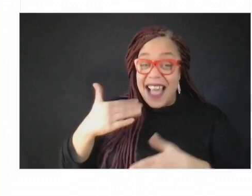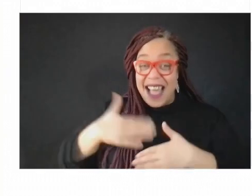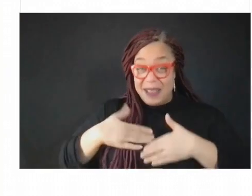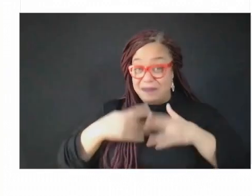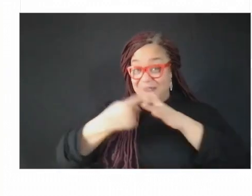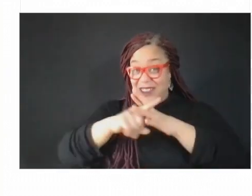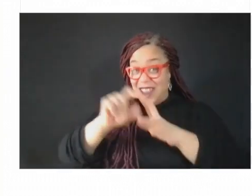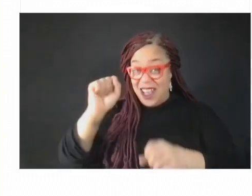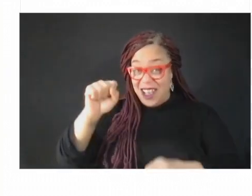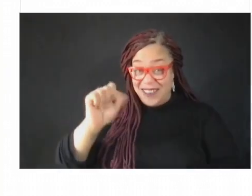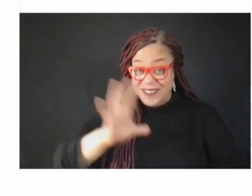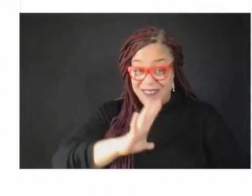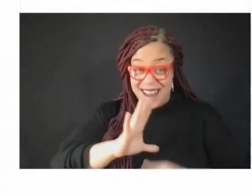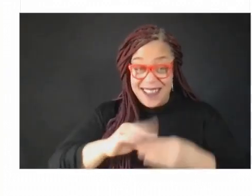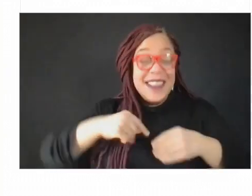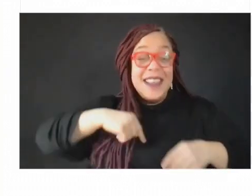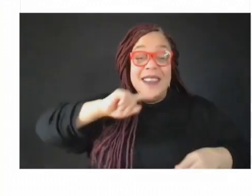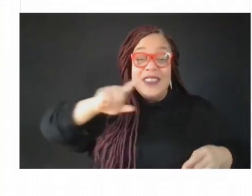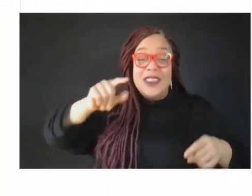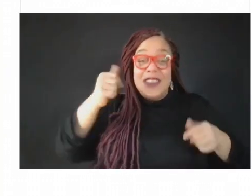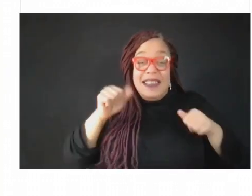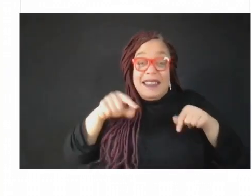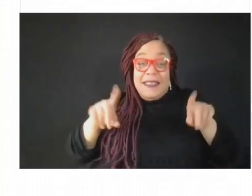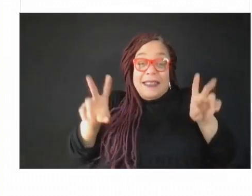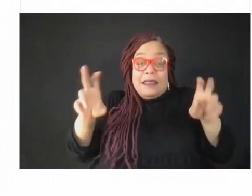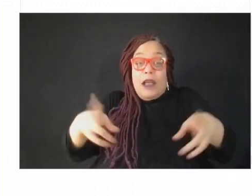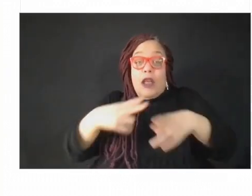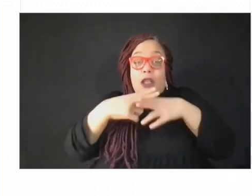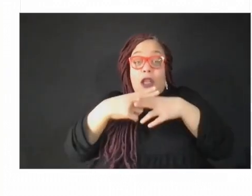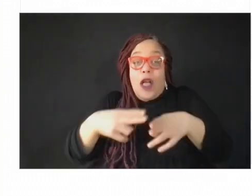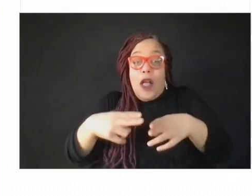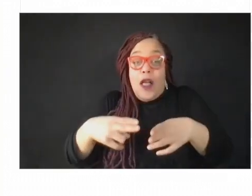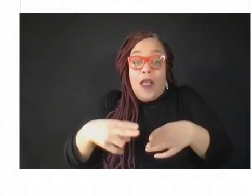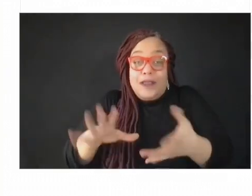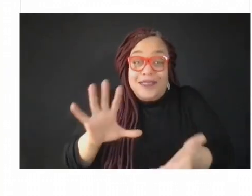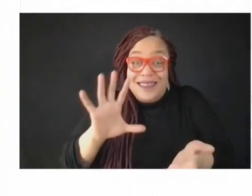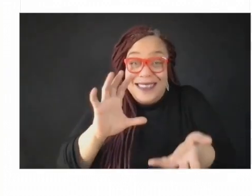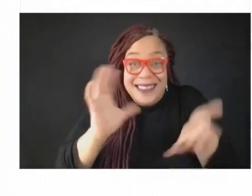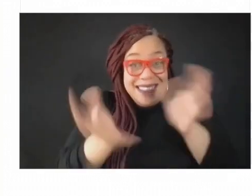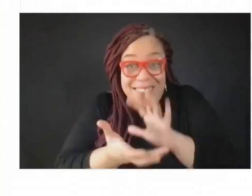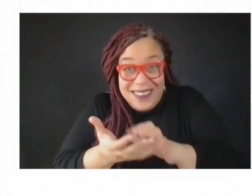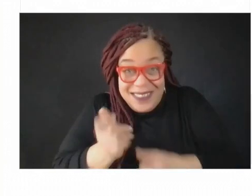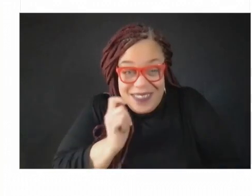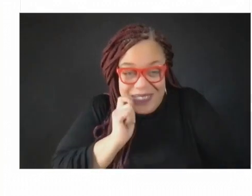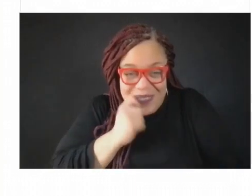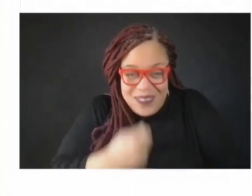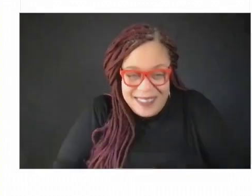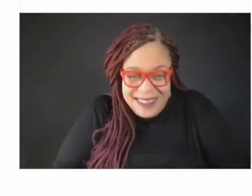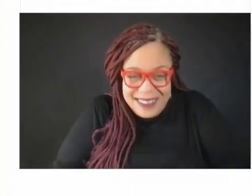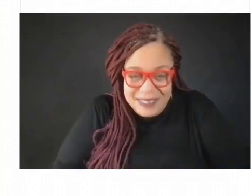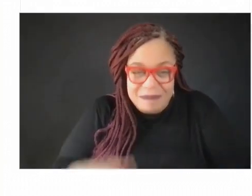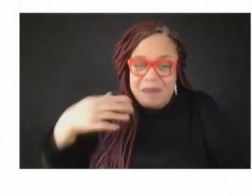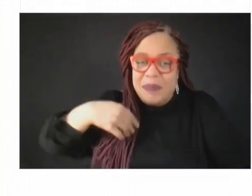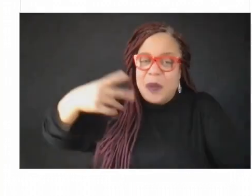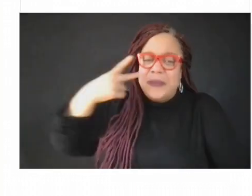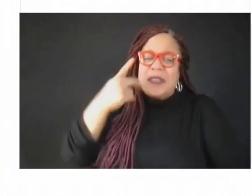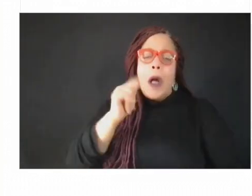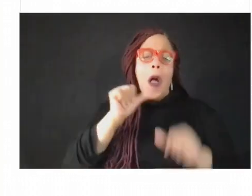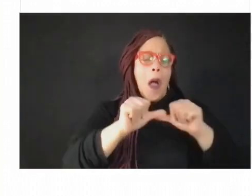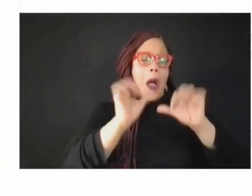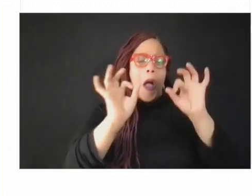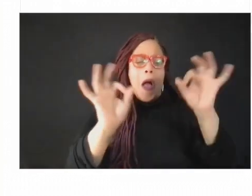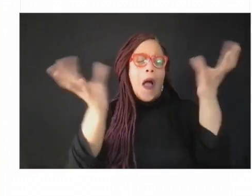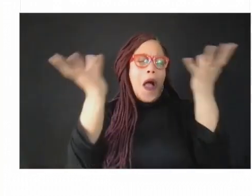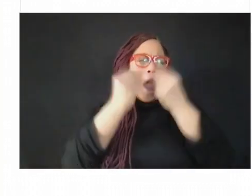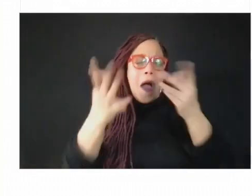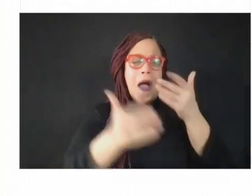revolutionary at all. I don't see anything yet that's actually sustainable and integrated. And the worry